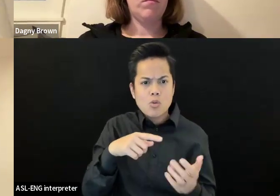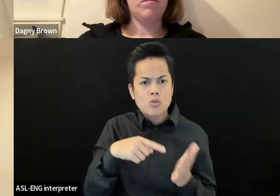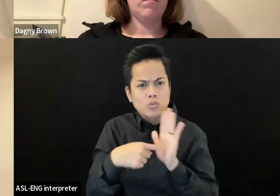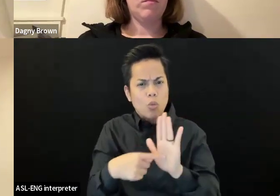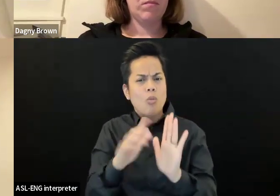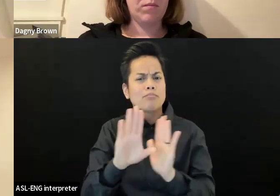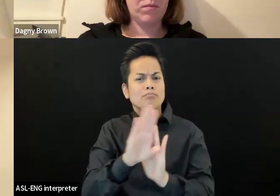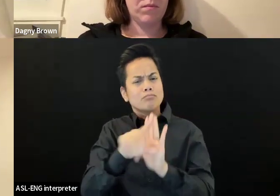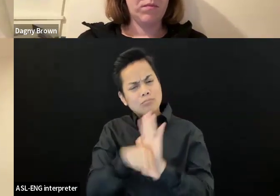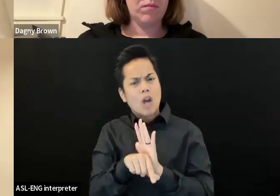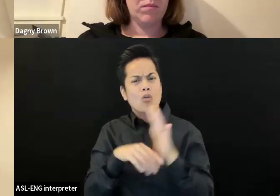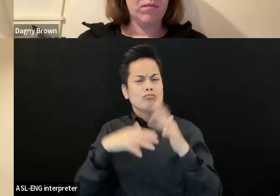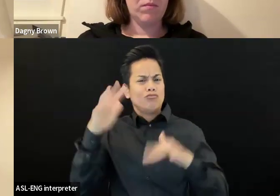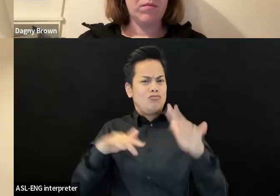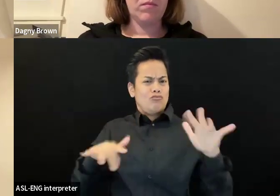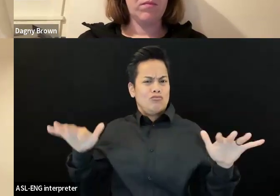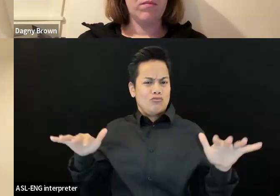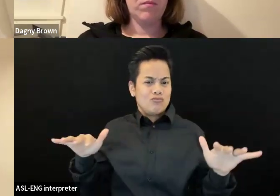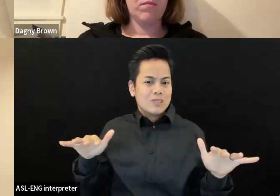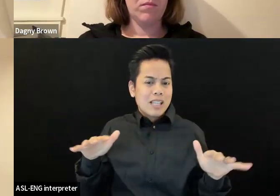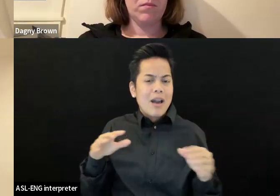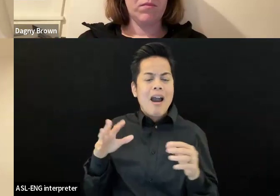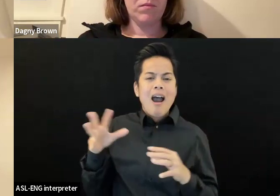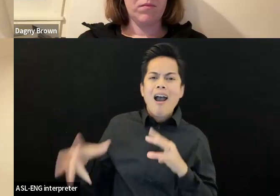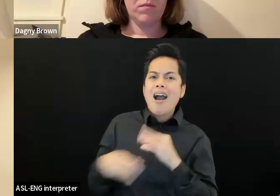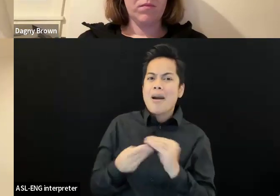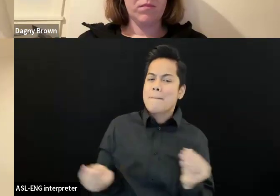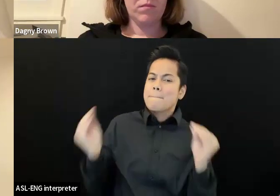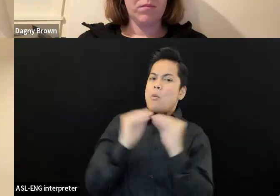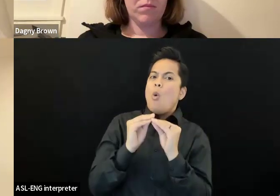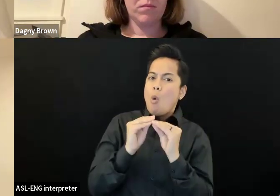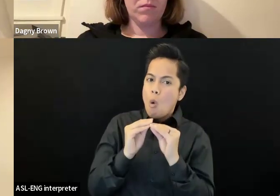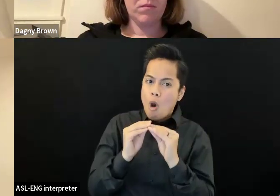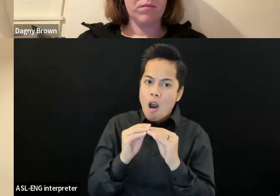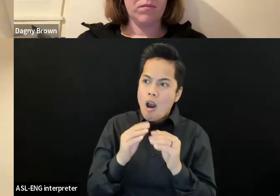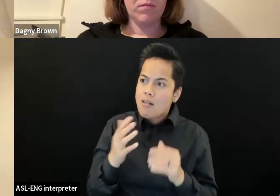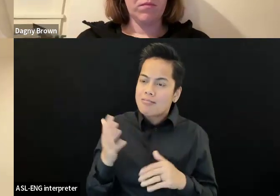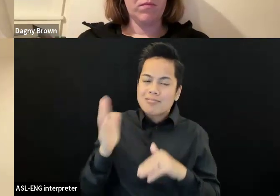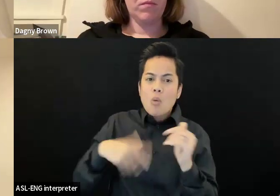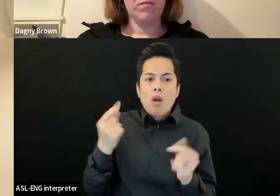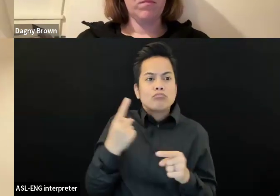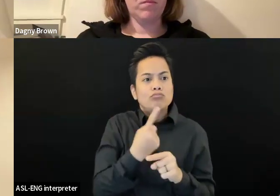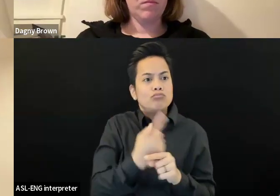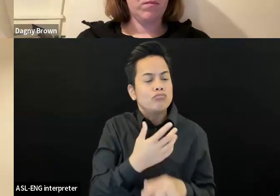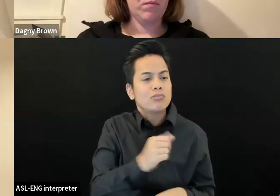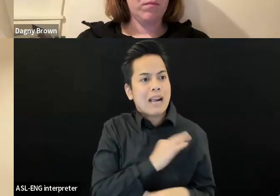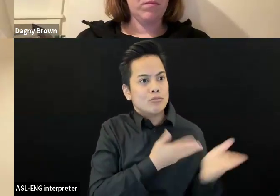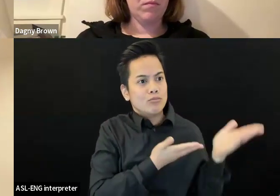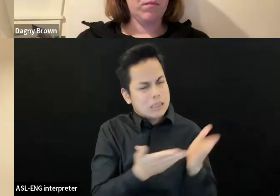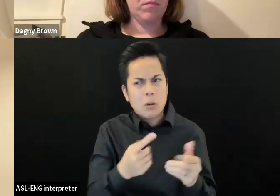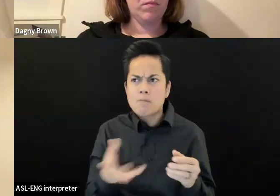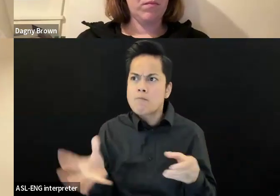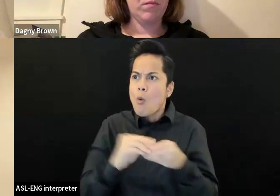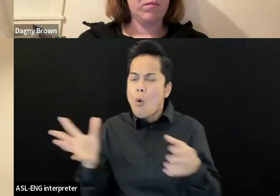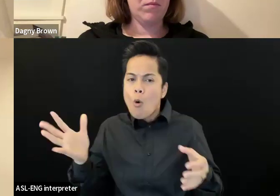staff is going to bring to the table. Um, so we're really thinking about bringing together a group that will, uh, represent